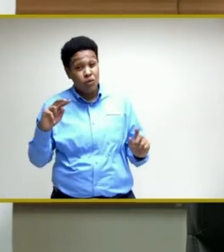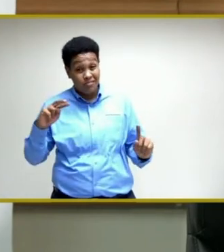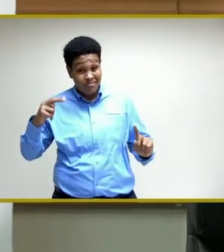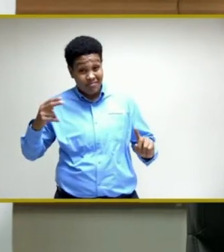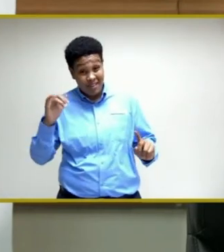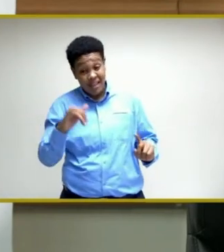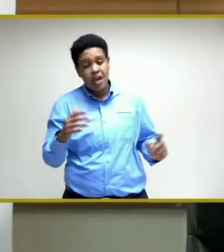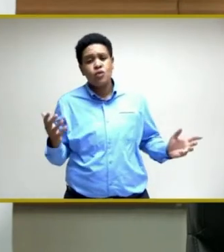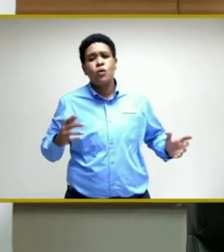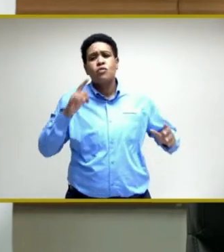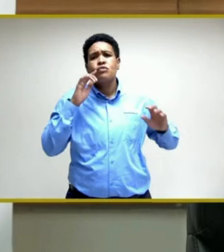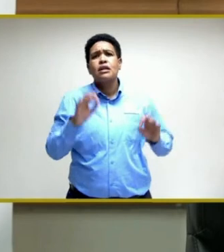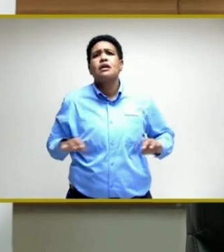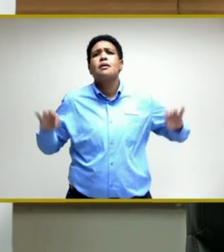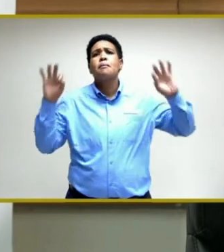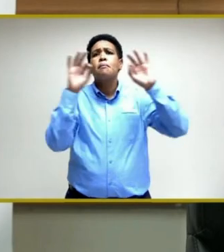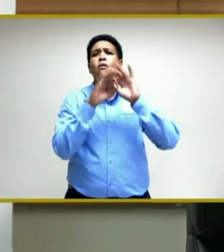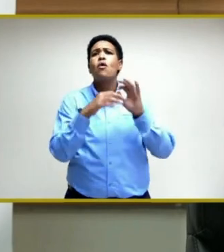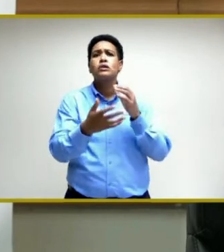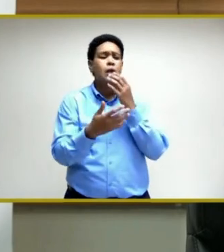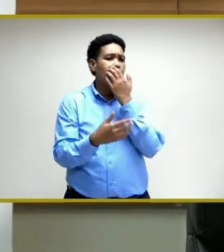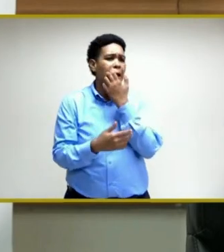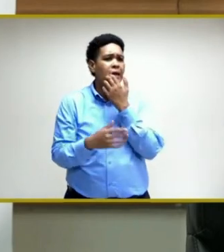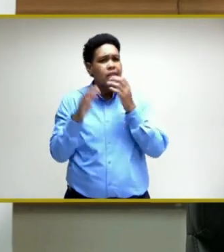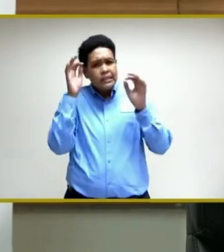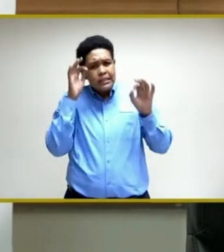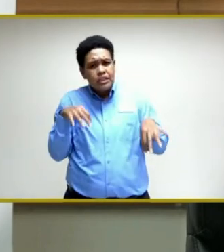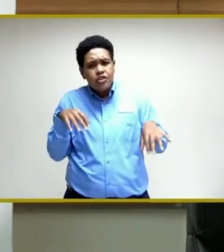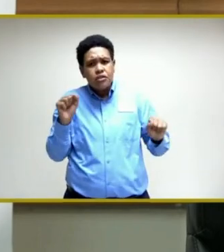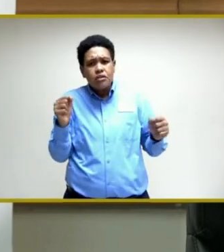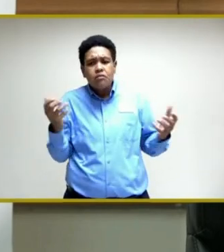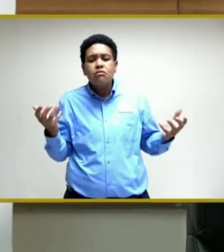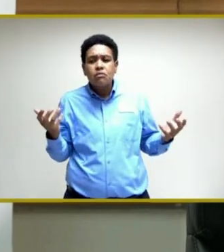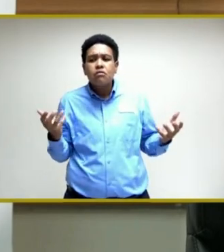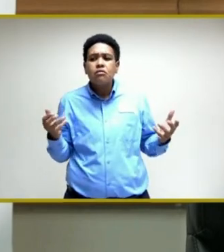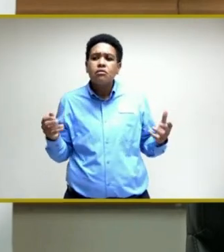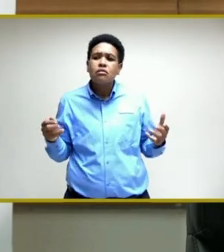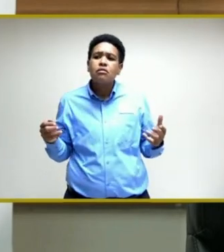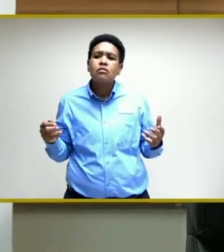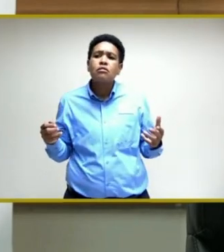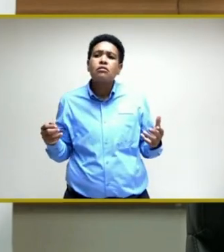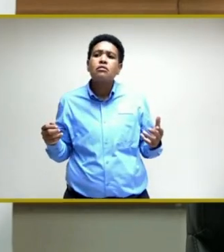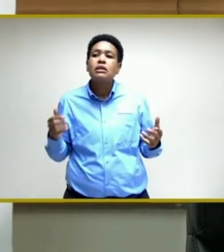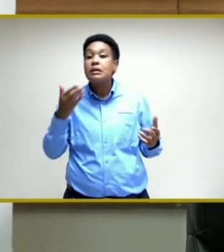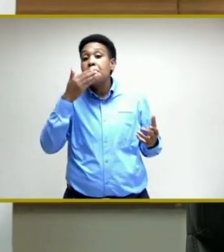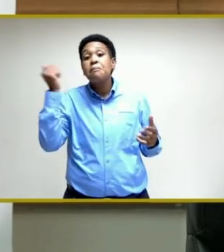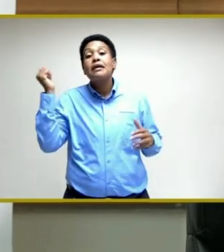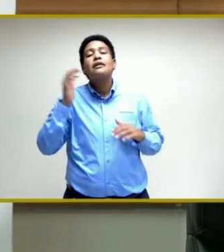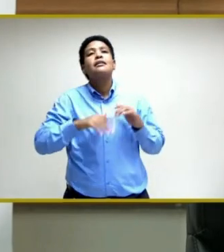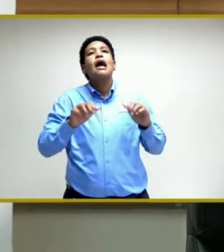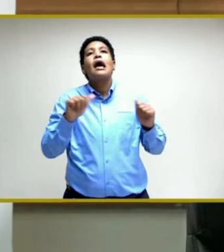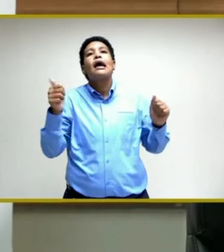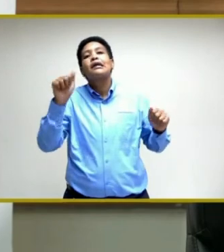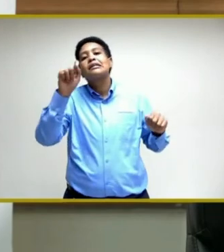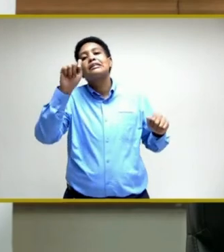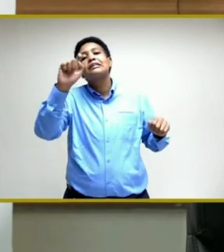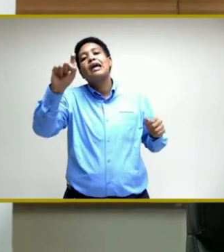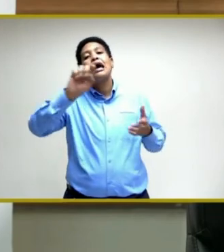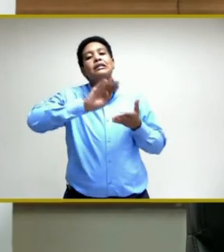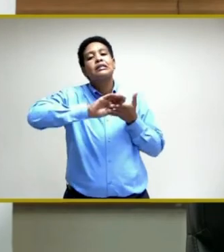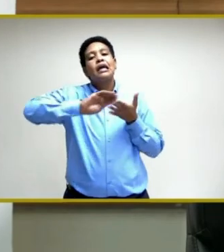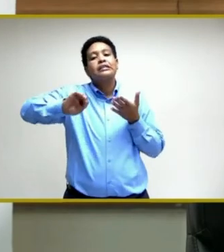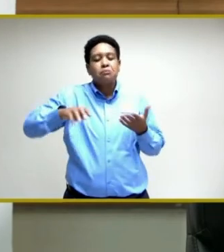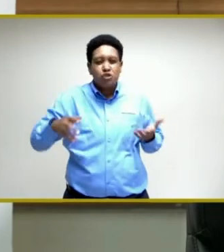as an important decision that could is far better than any tax exemption.